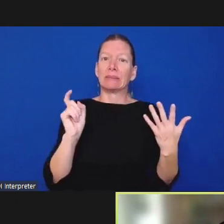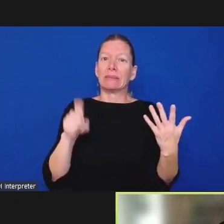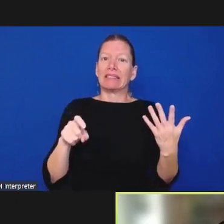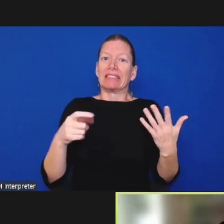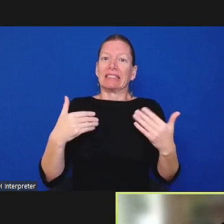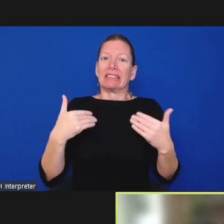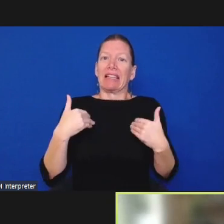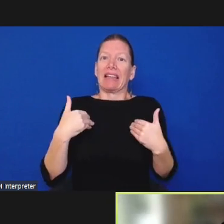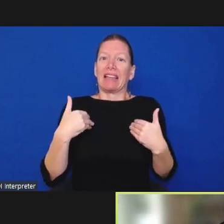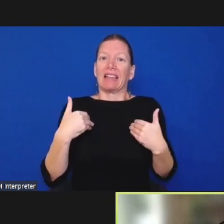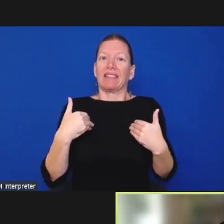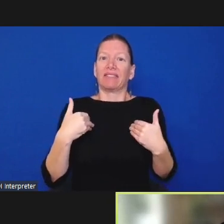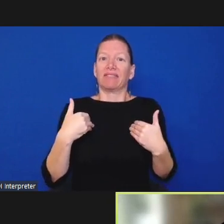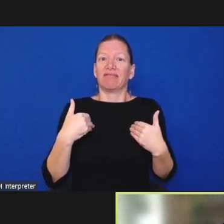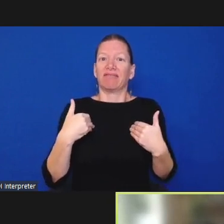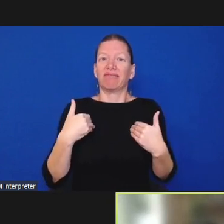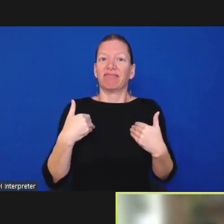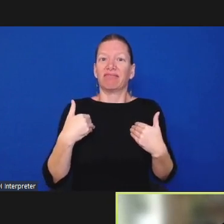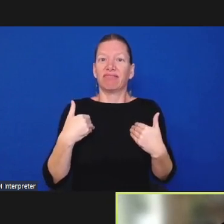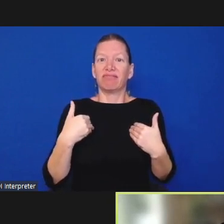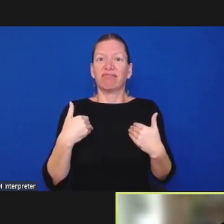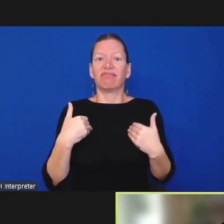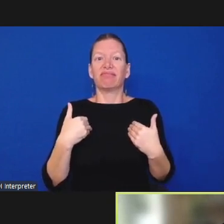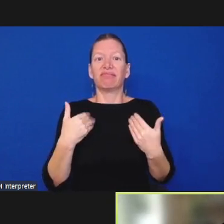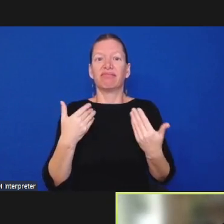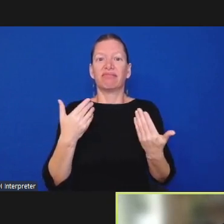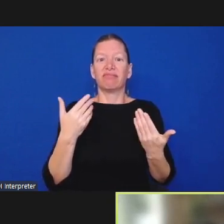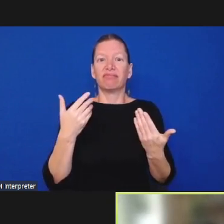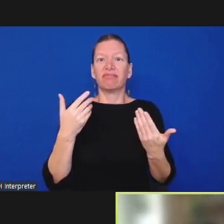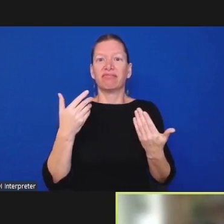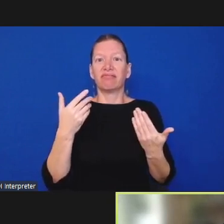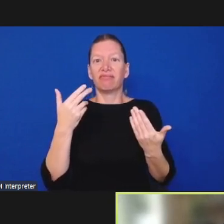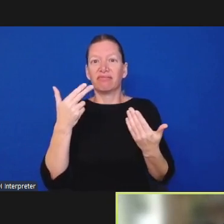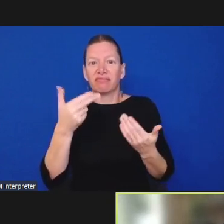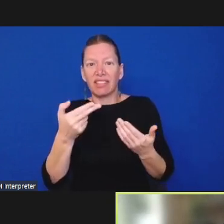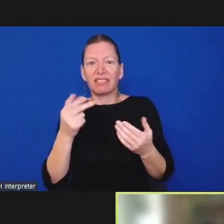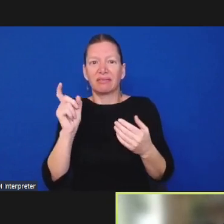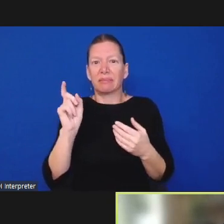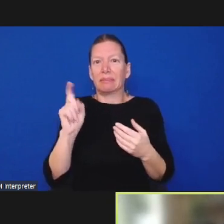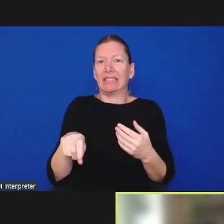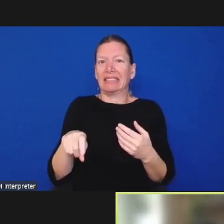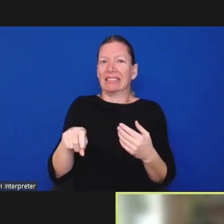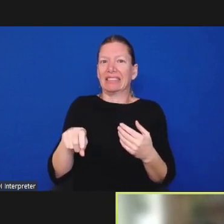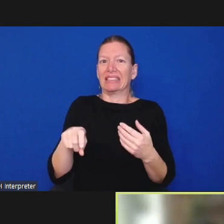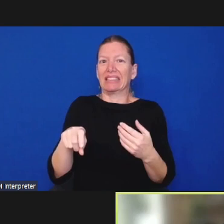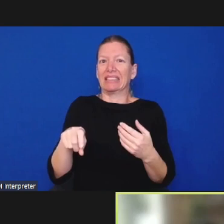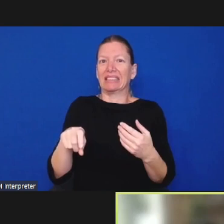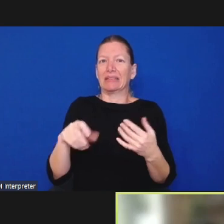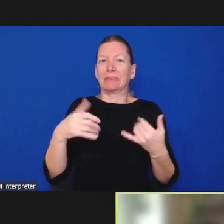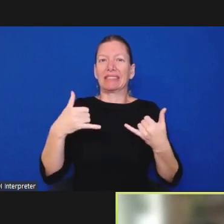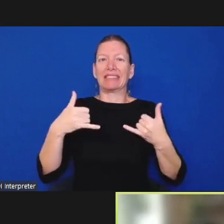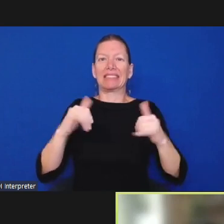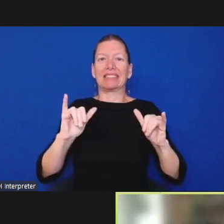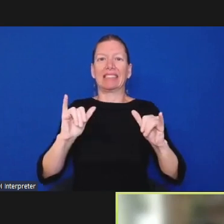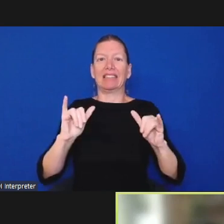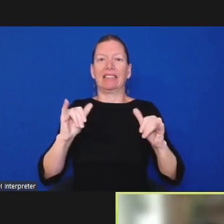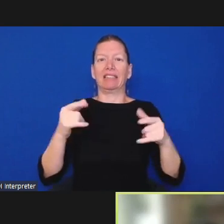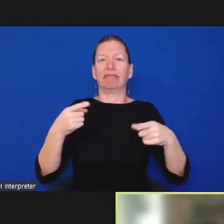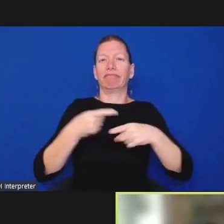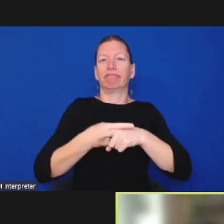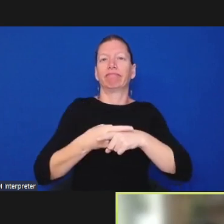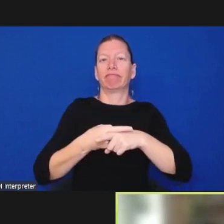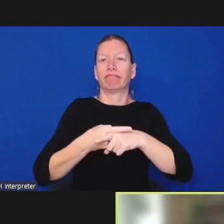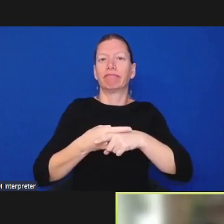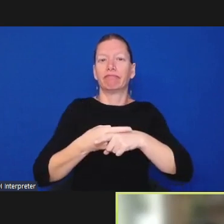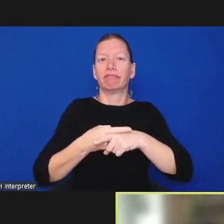there is this friction all over nation county cities friction between communities